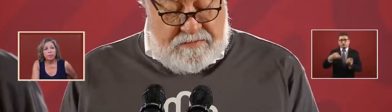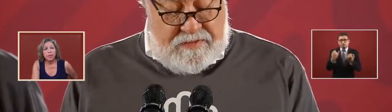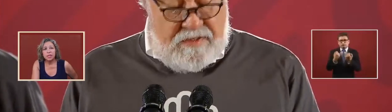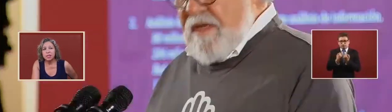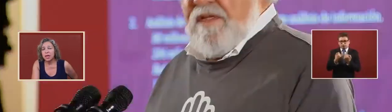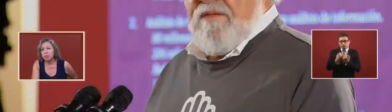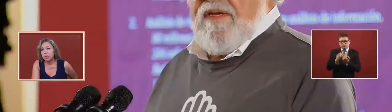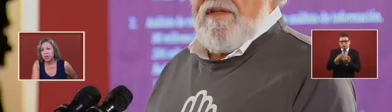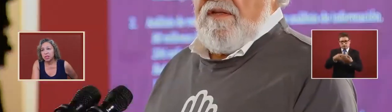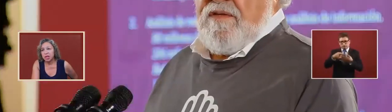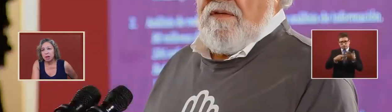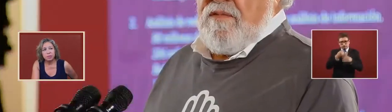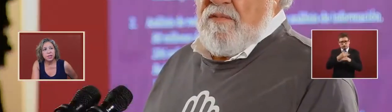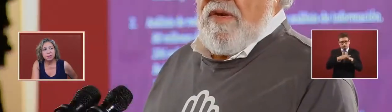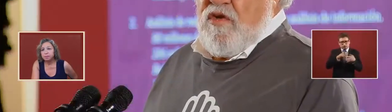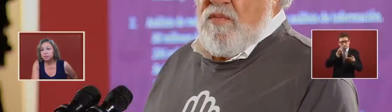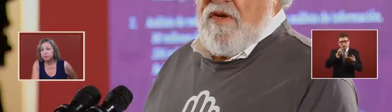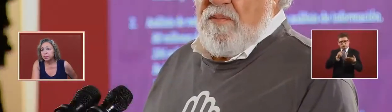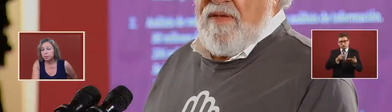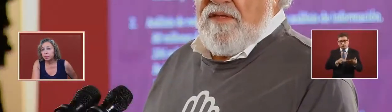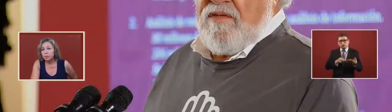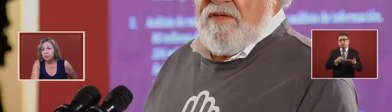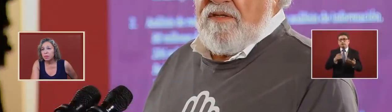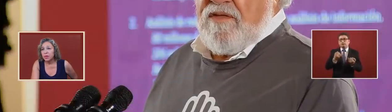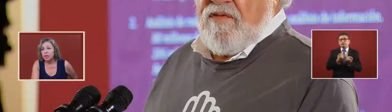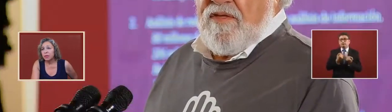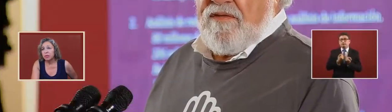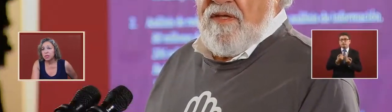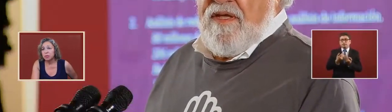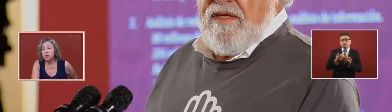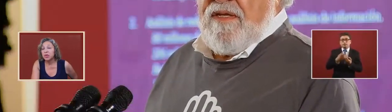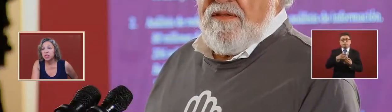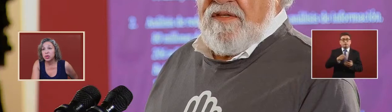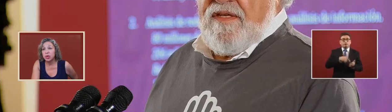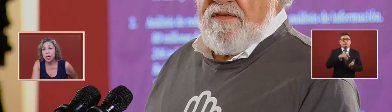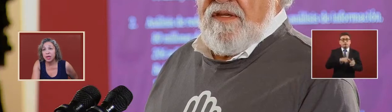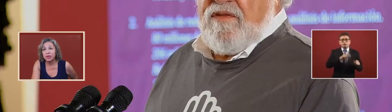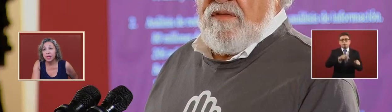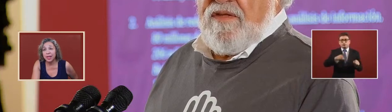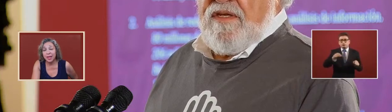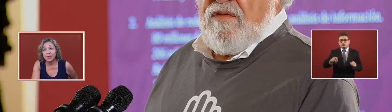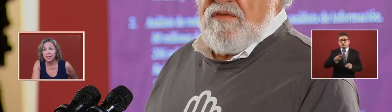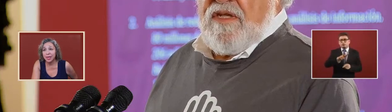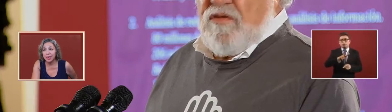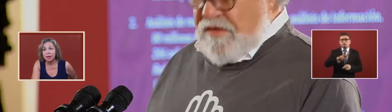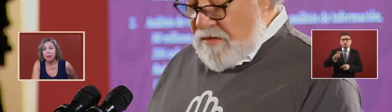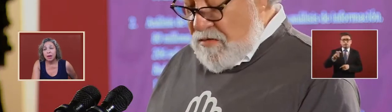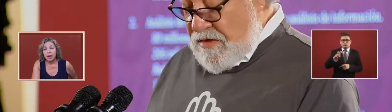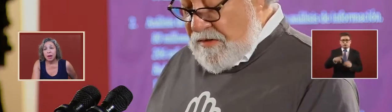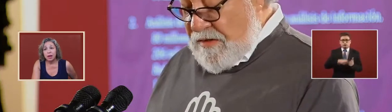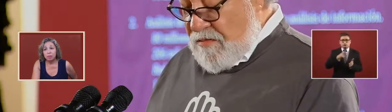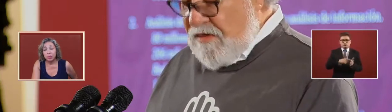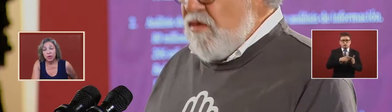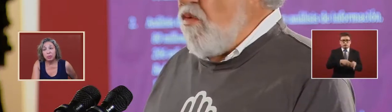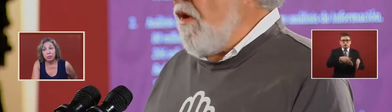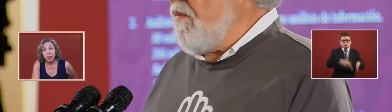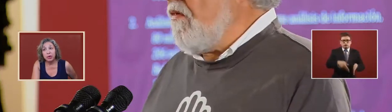places that had been stopped there was more than 200 clandestine uh